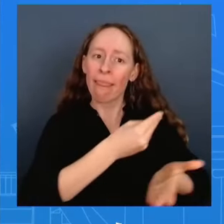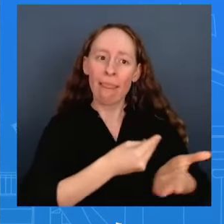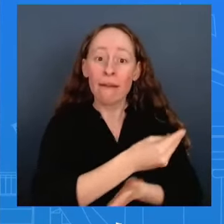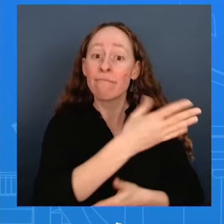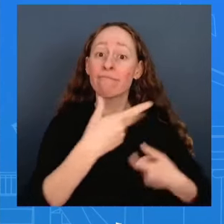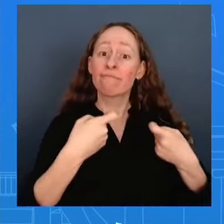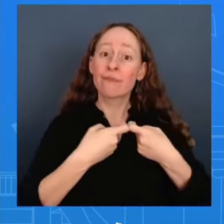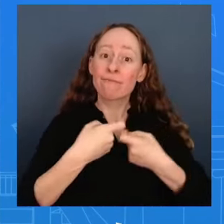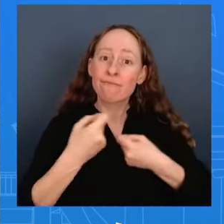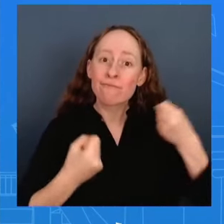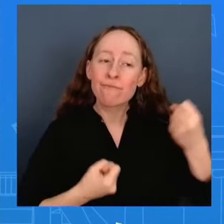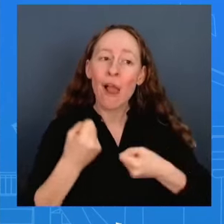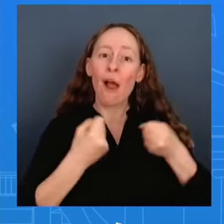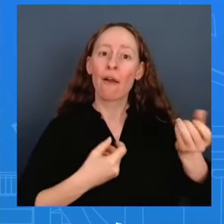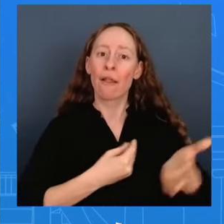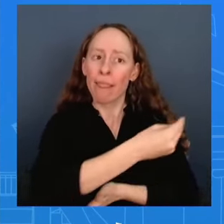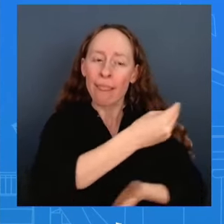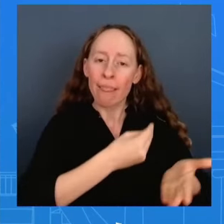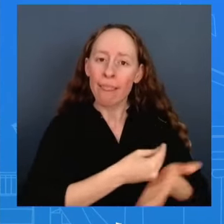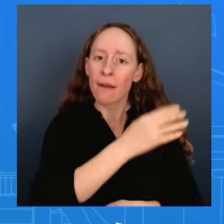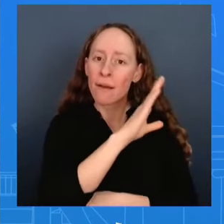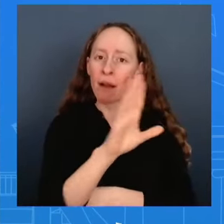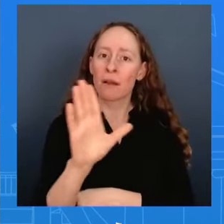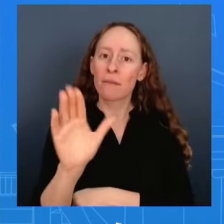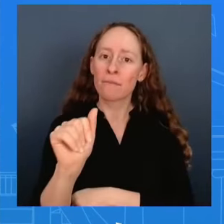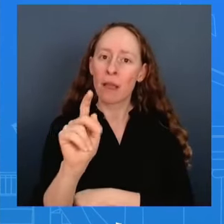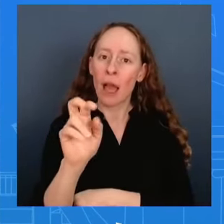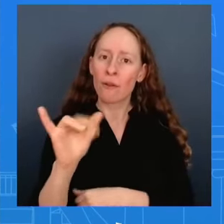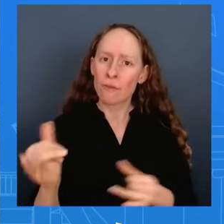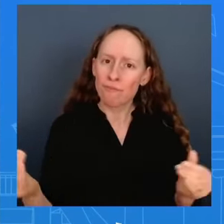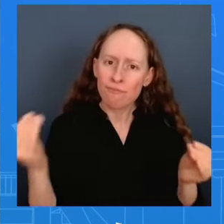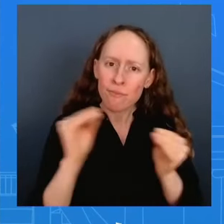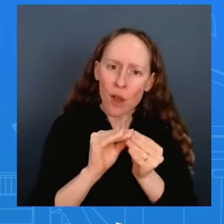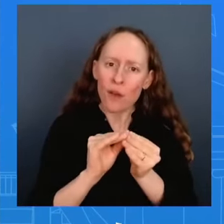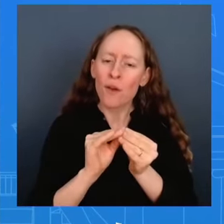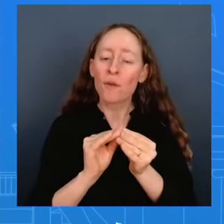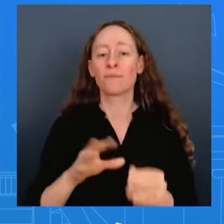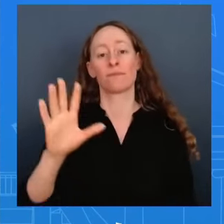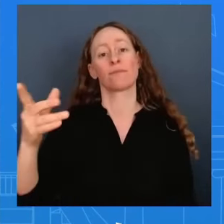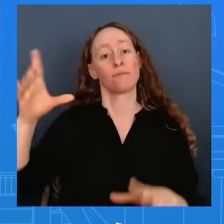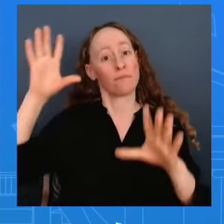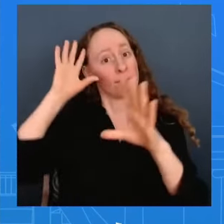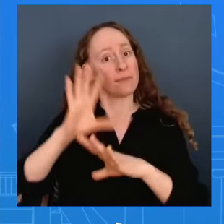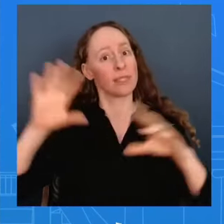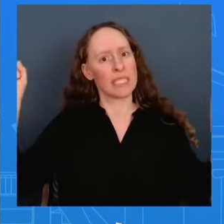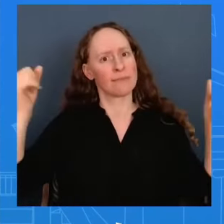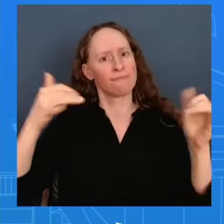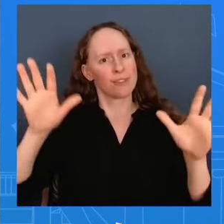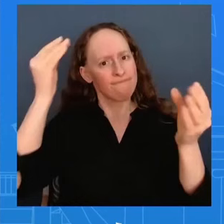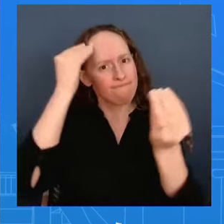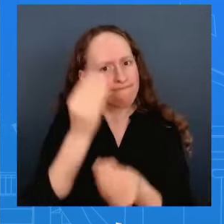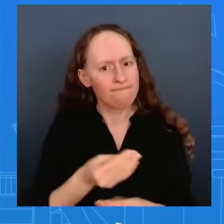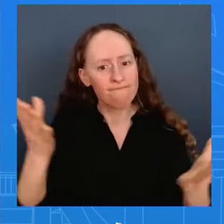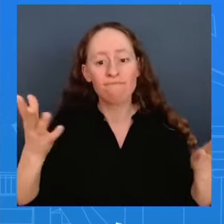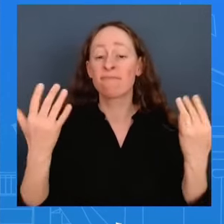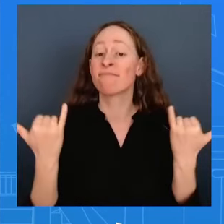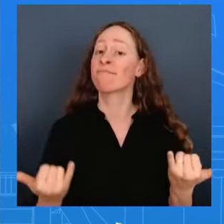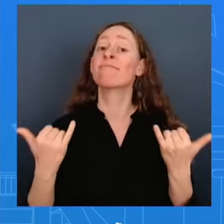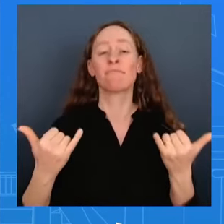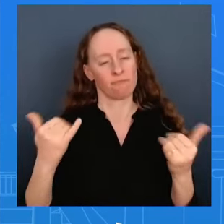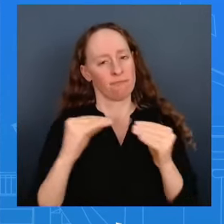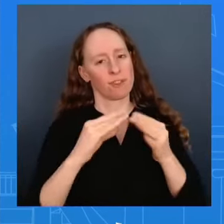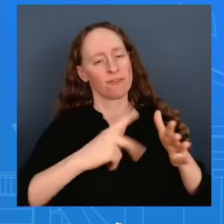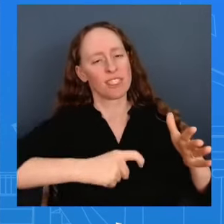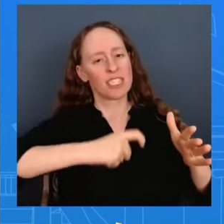a memorandum directing me to increase tariffs on critical manufacturing and mining sectors including steel and